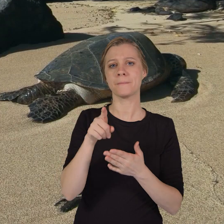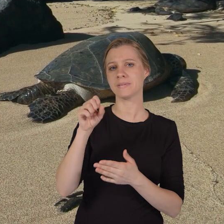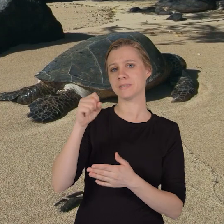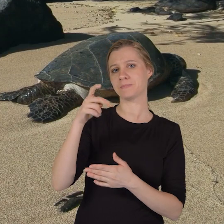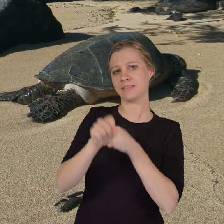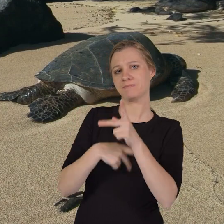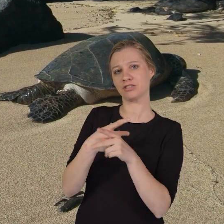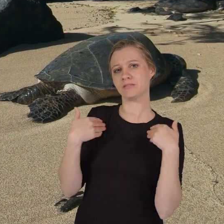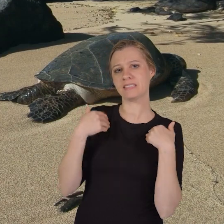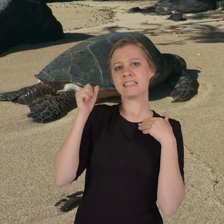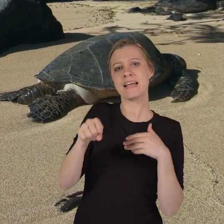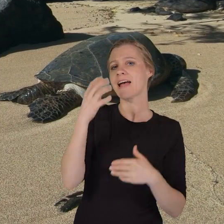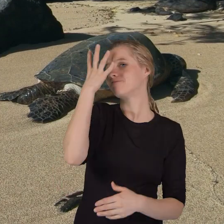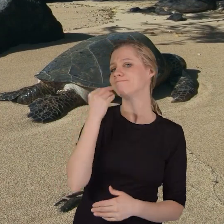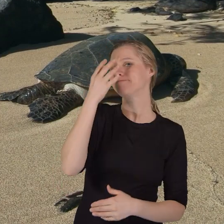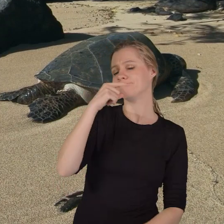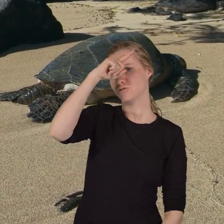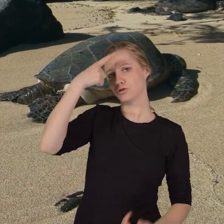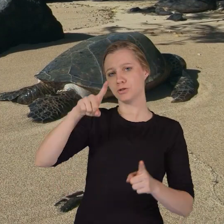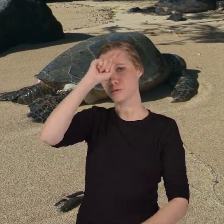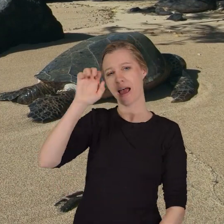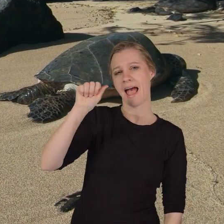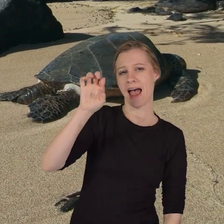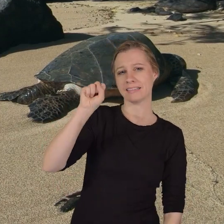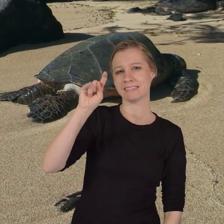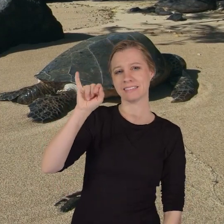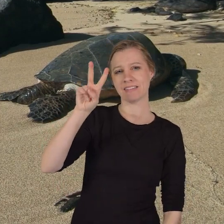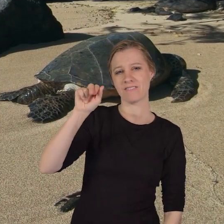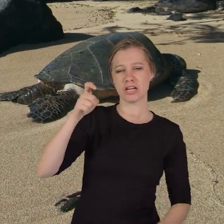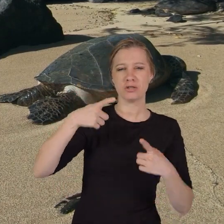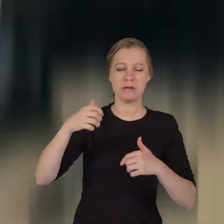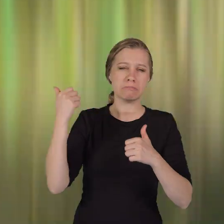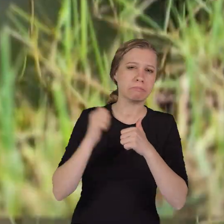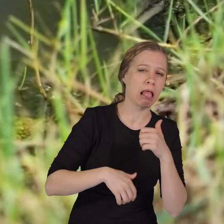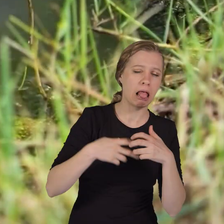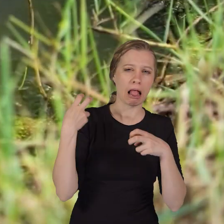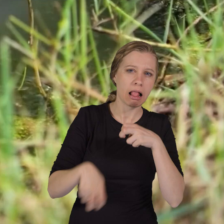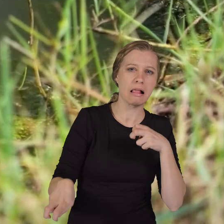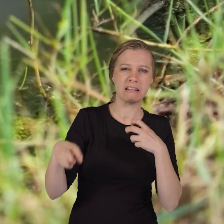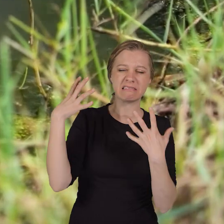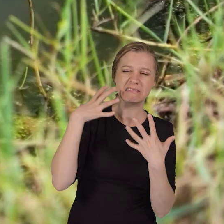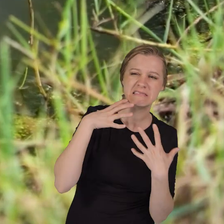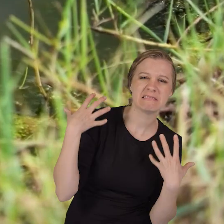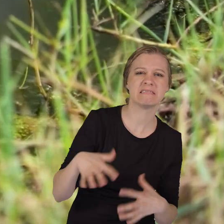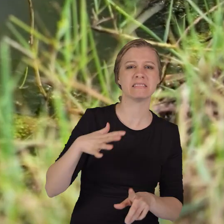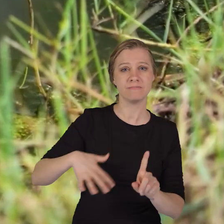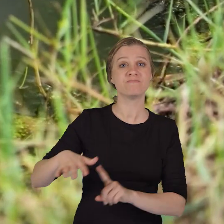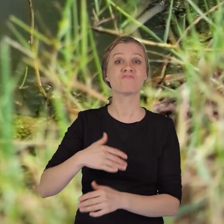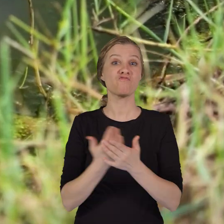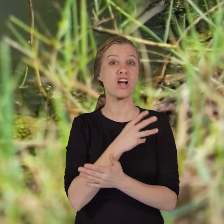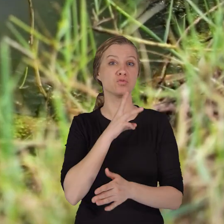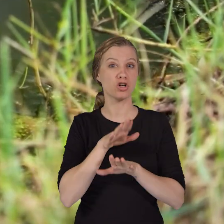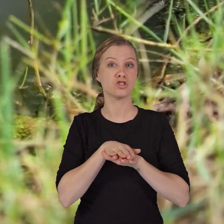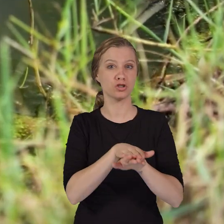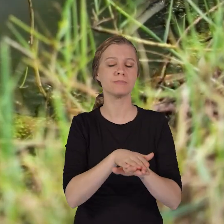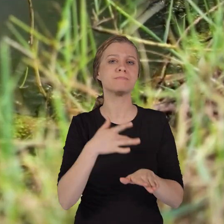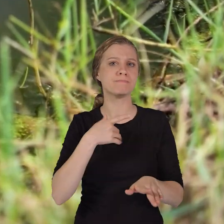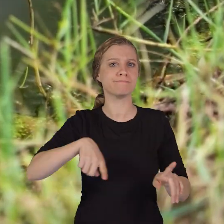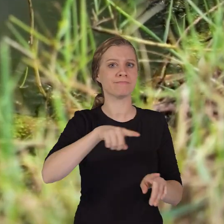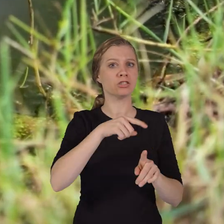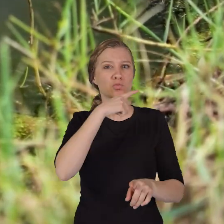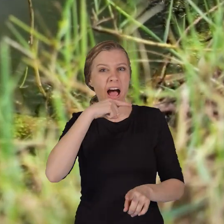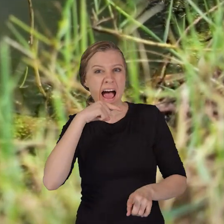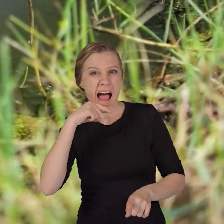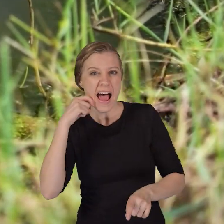some species to estivate during harsh environmental conditions. Freshwater turtles, especially those in arid